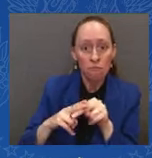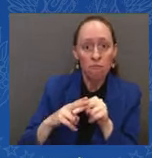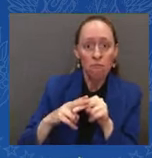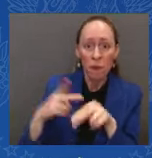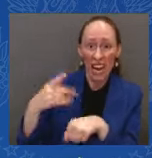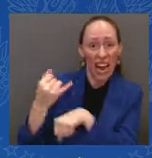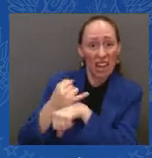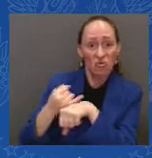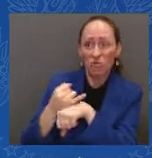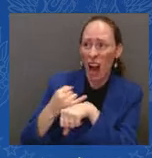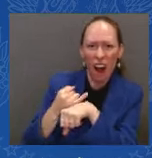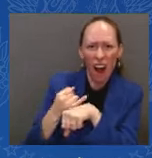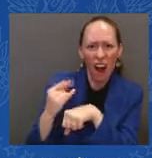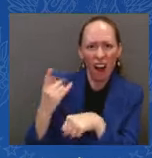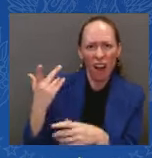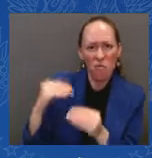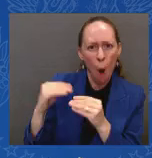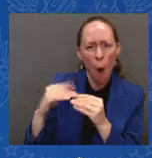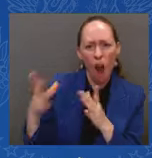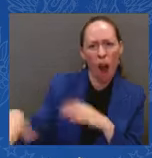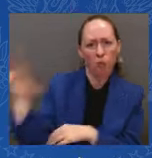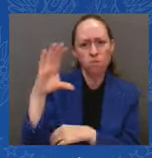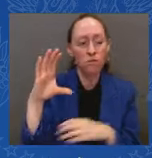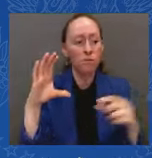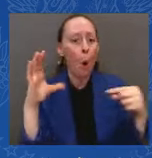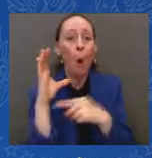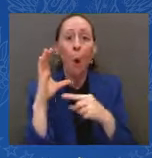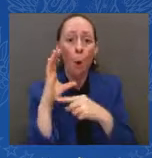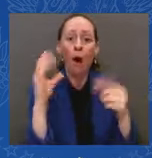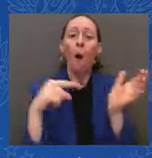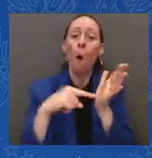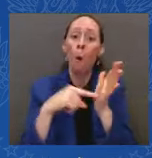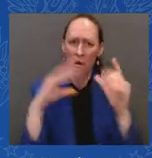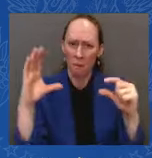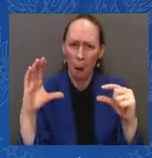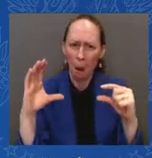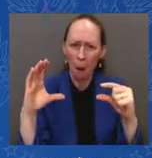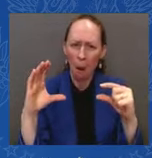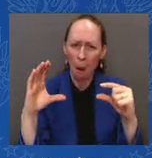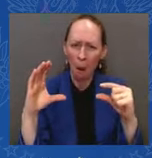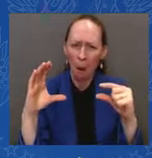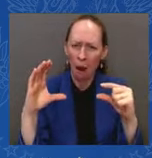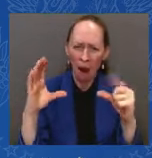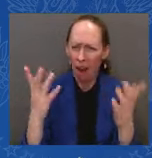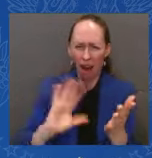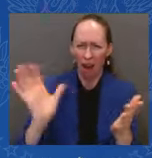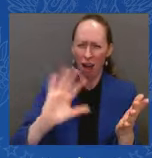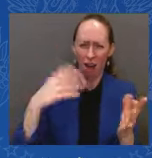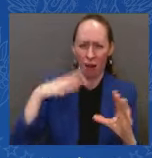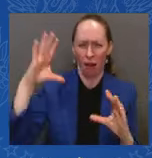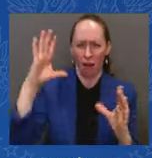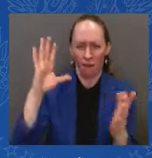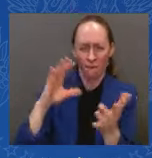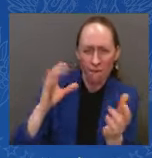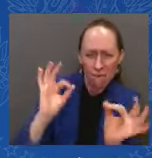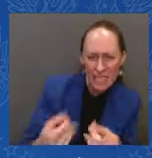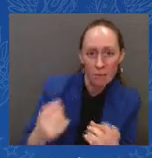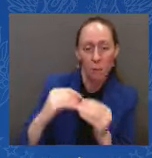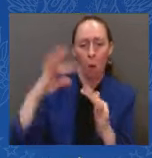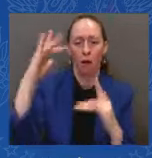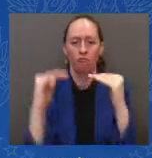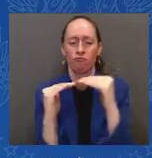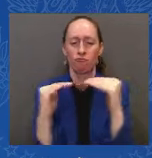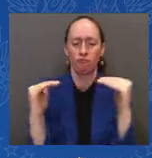can as fast as we can. This is in contrast to House Republicans who helped block the previous debt relief plan